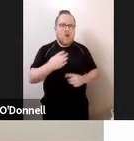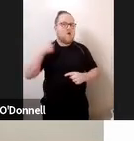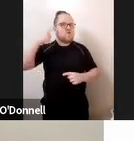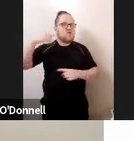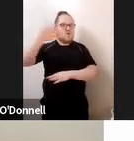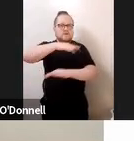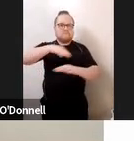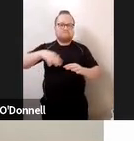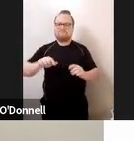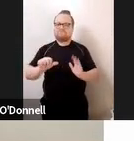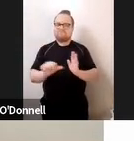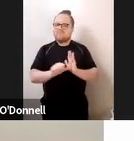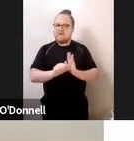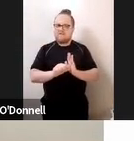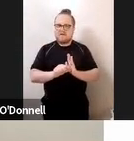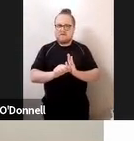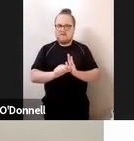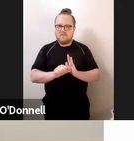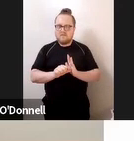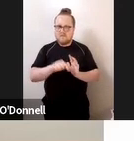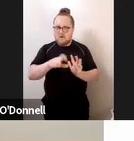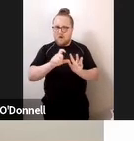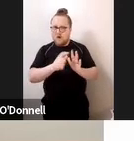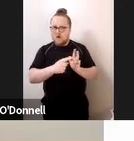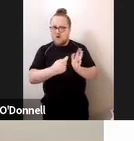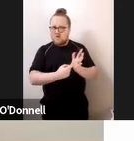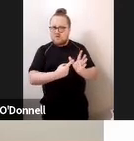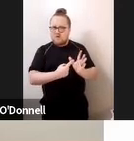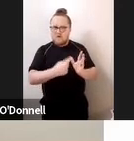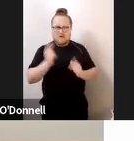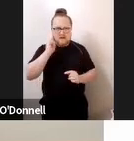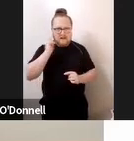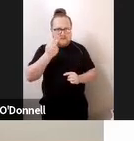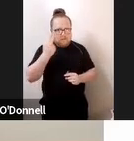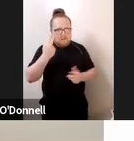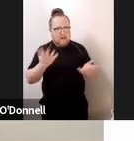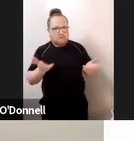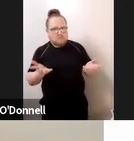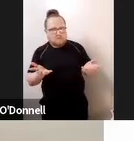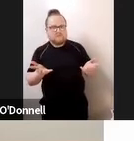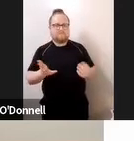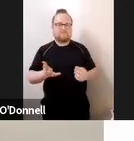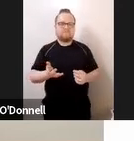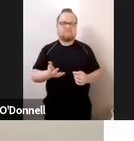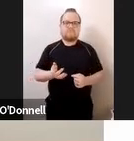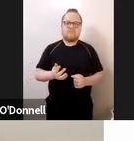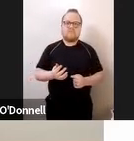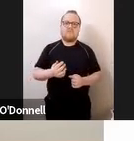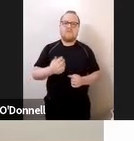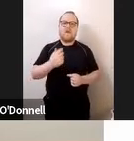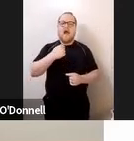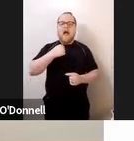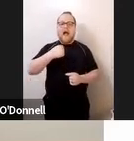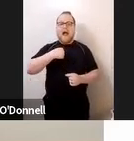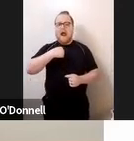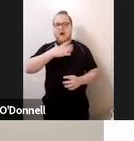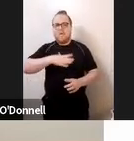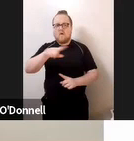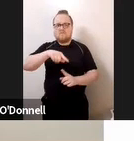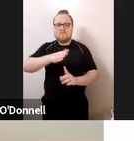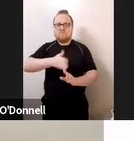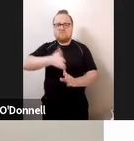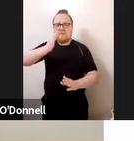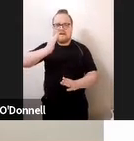well i hope what you've recognized simply by going through those characters that people have very different experiences and very